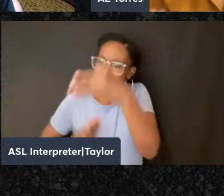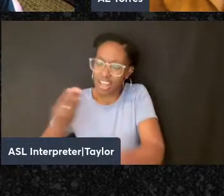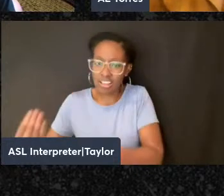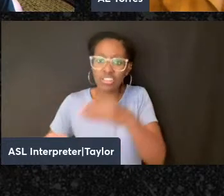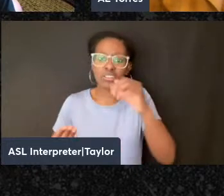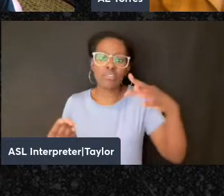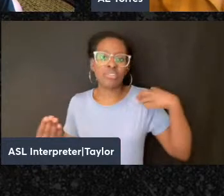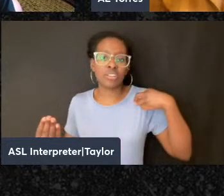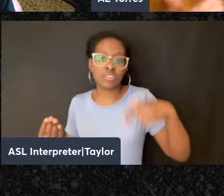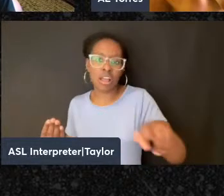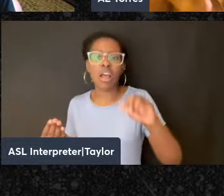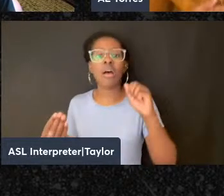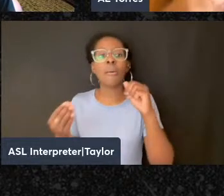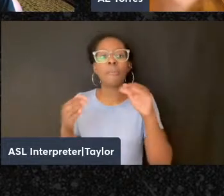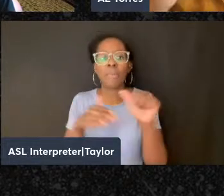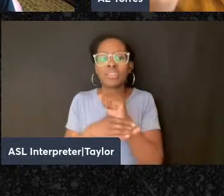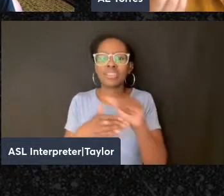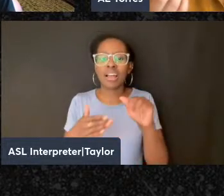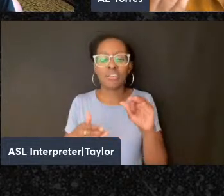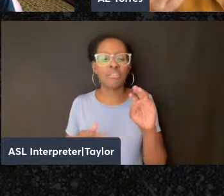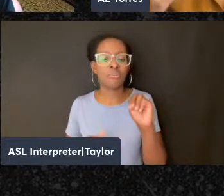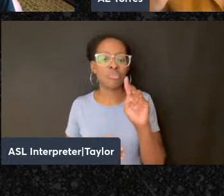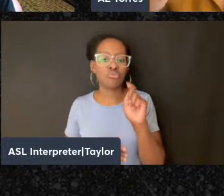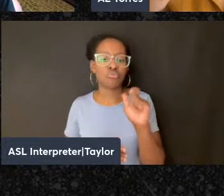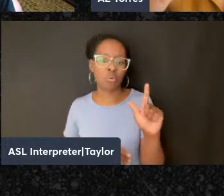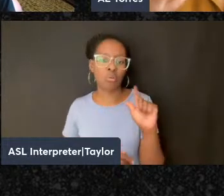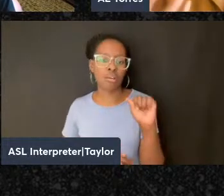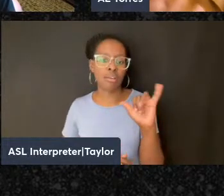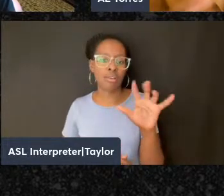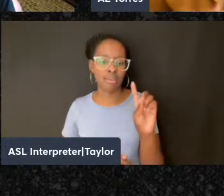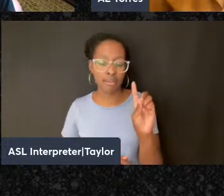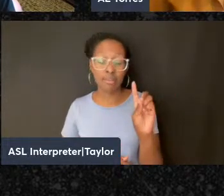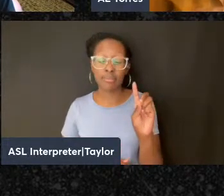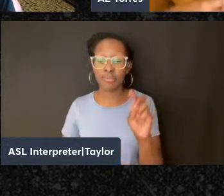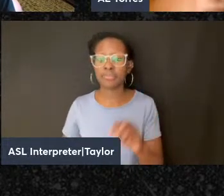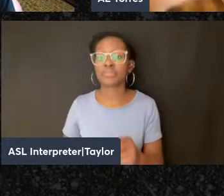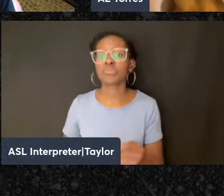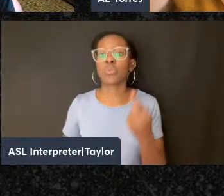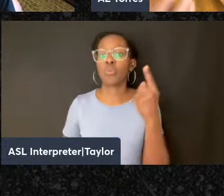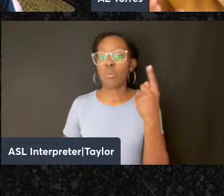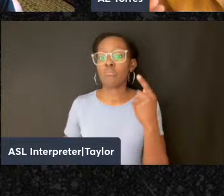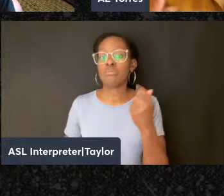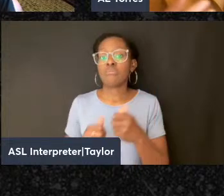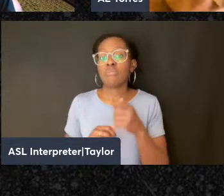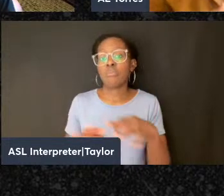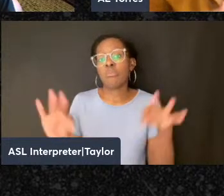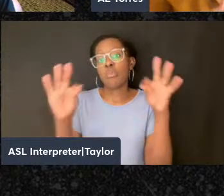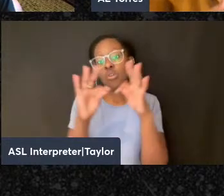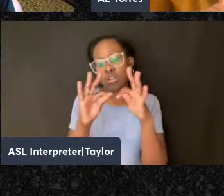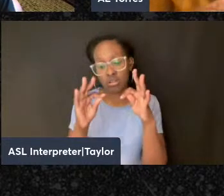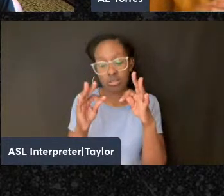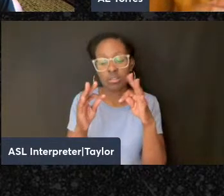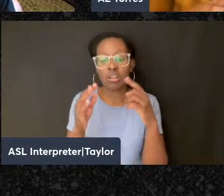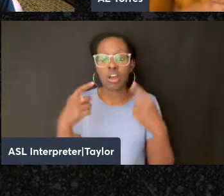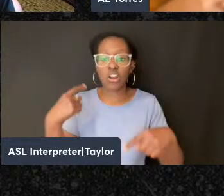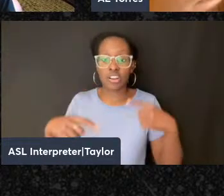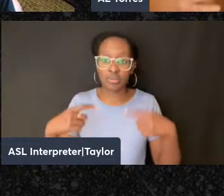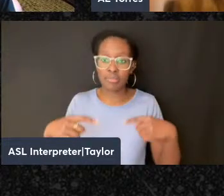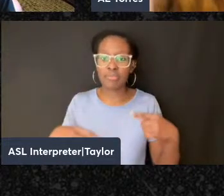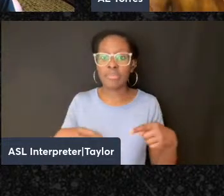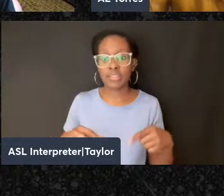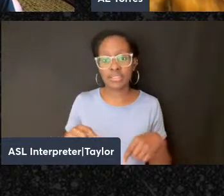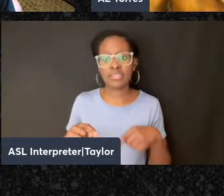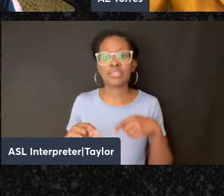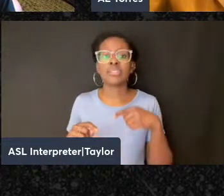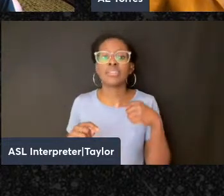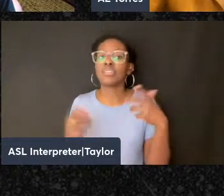practices of mutual aid. And one of the key arguments which Kropotkin makes in mutual aid is it's